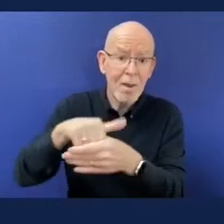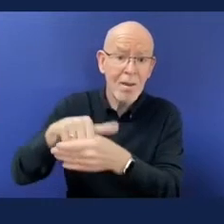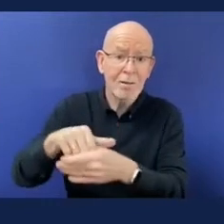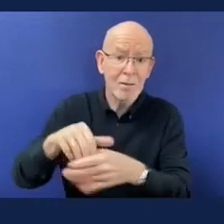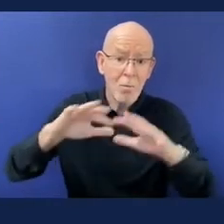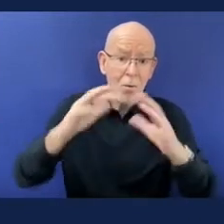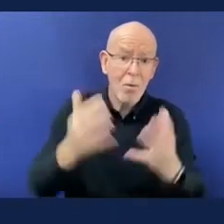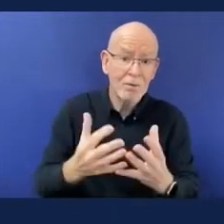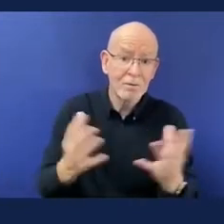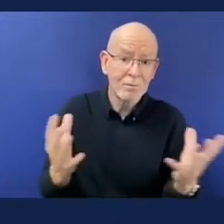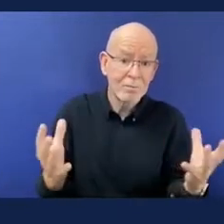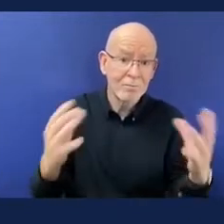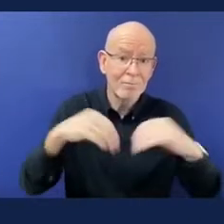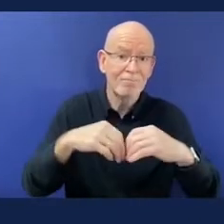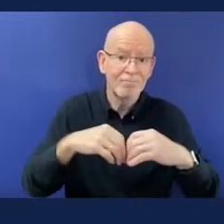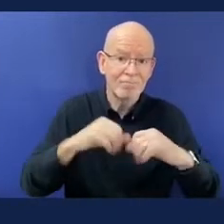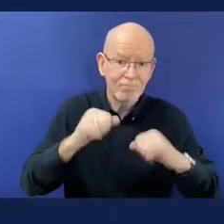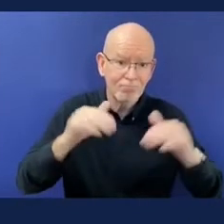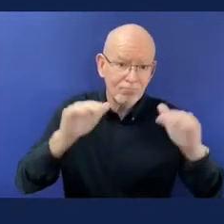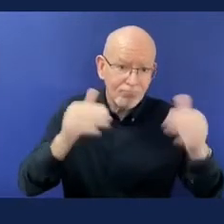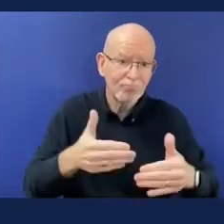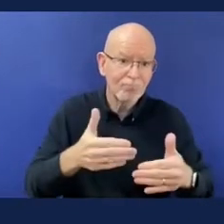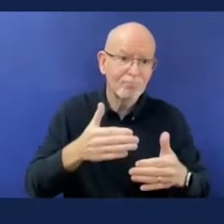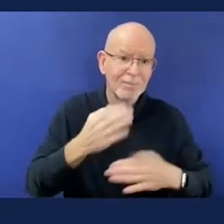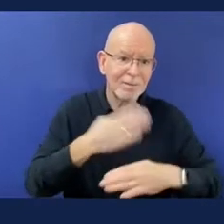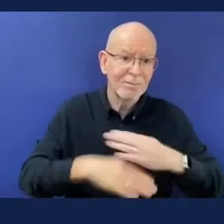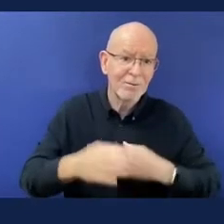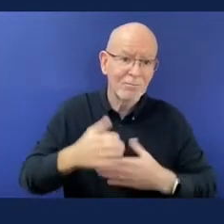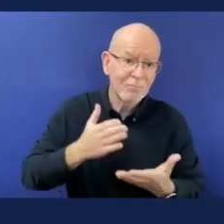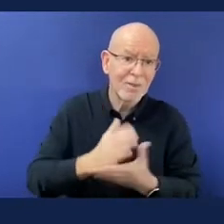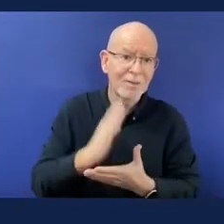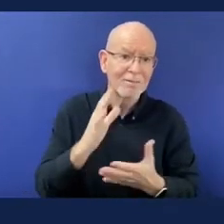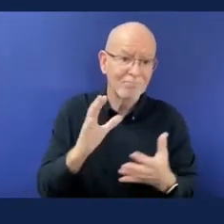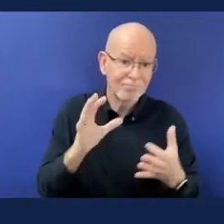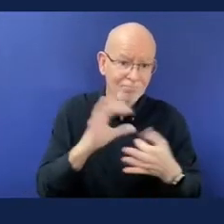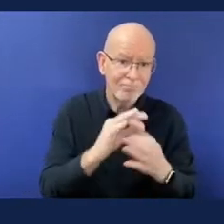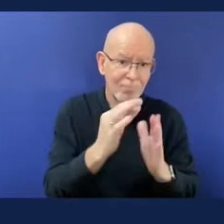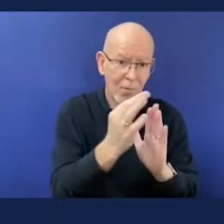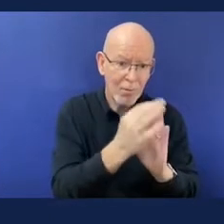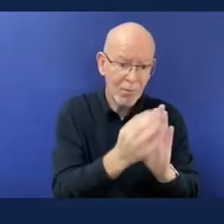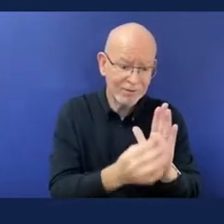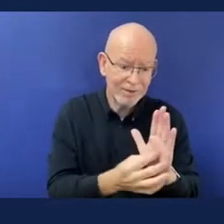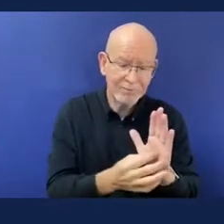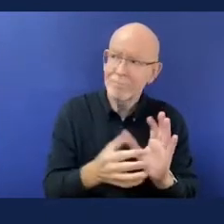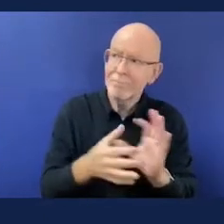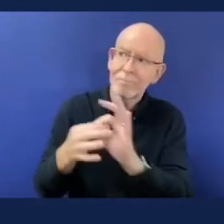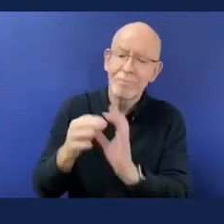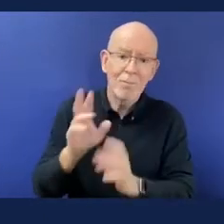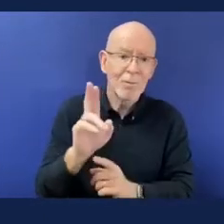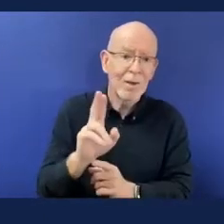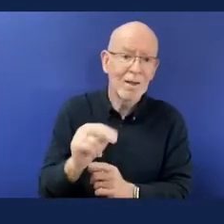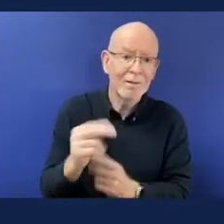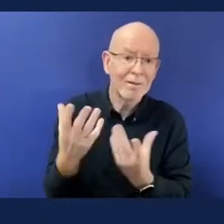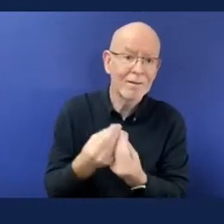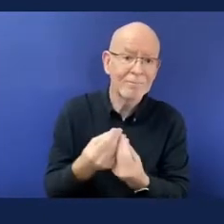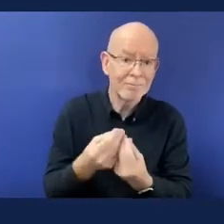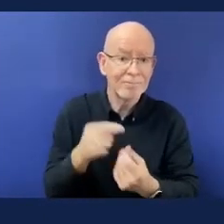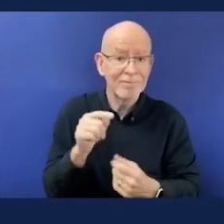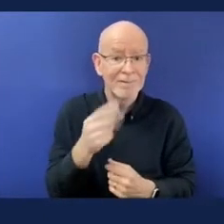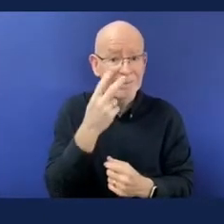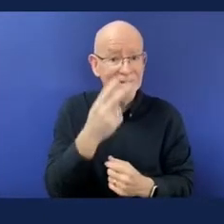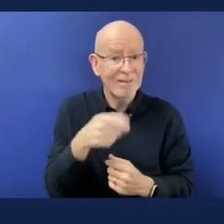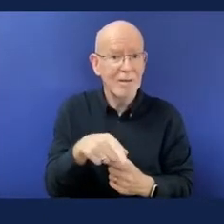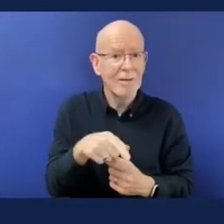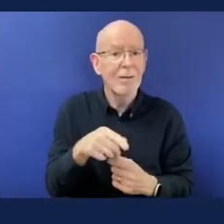this work with the UN agencies so we brought in UNESCO, the UN Alliance of Organisations of Civilisations